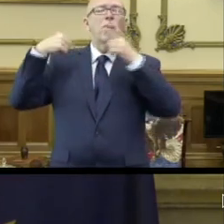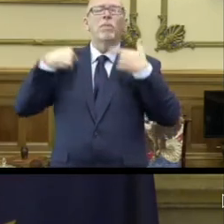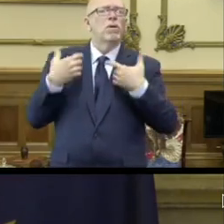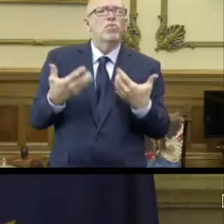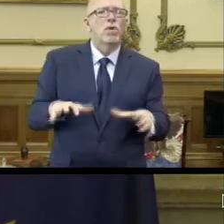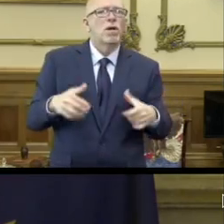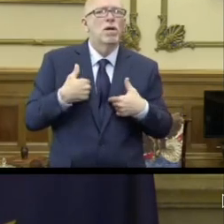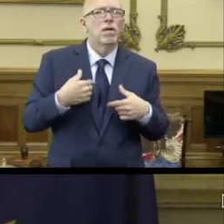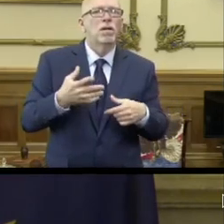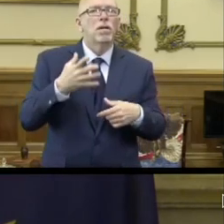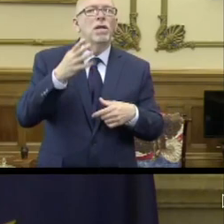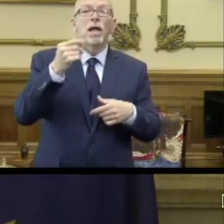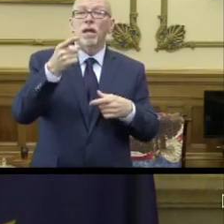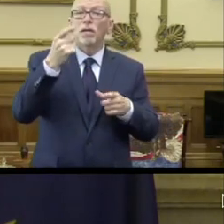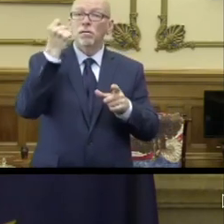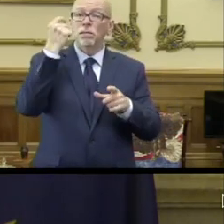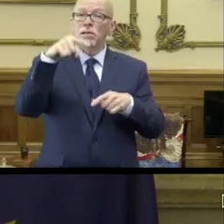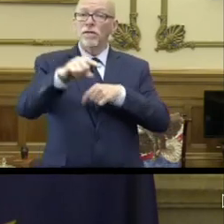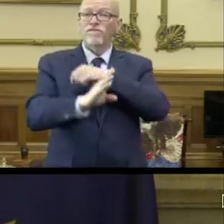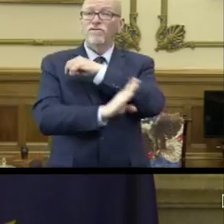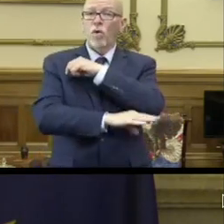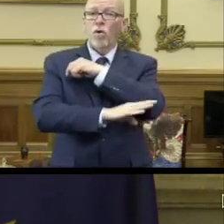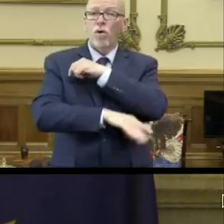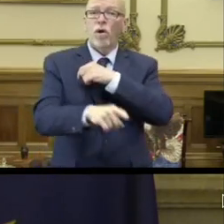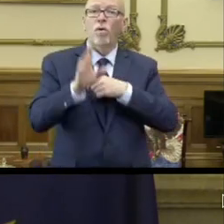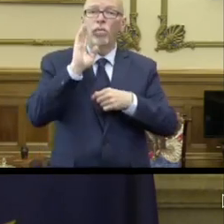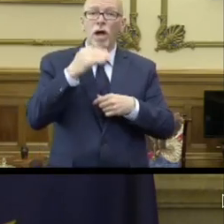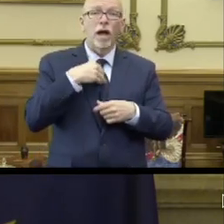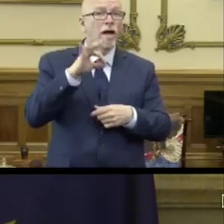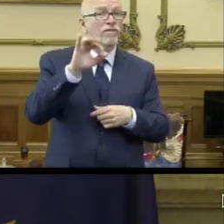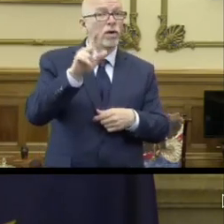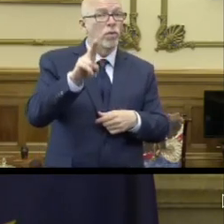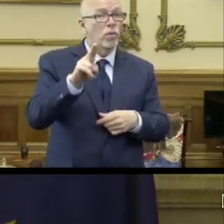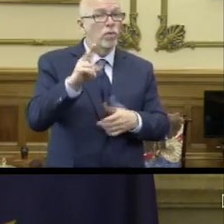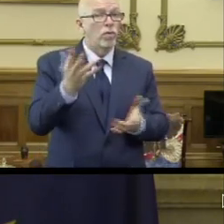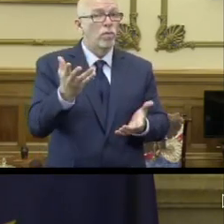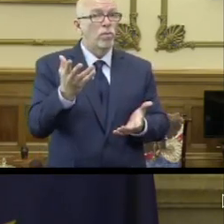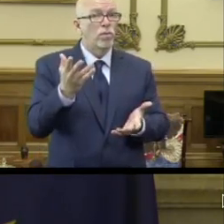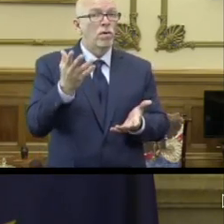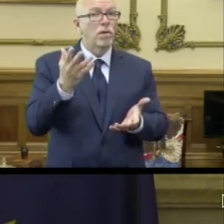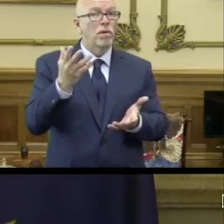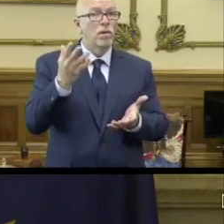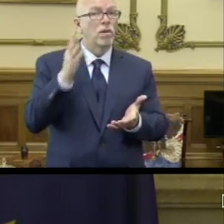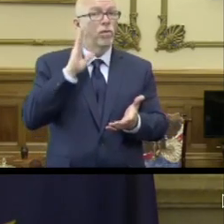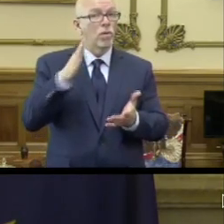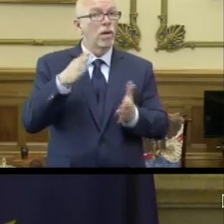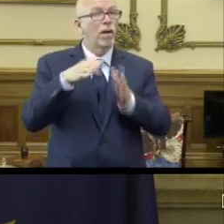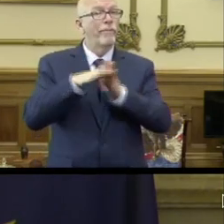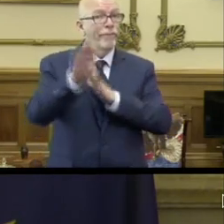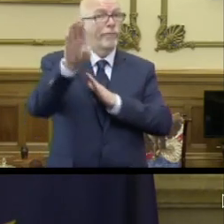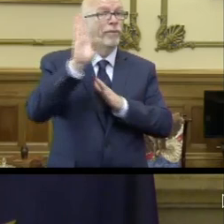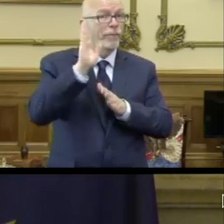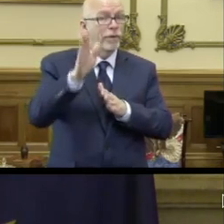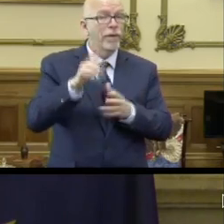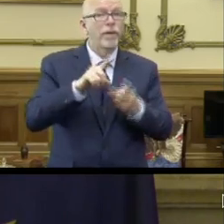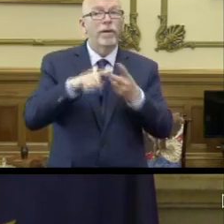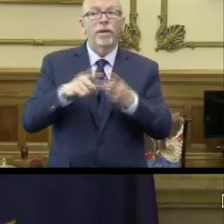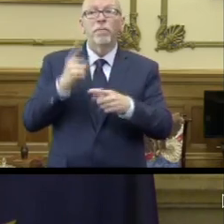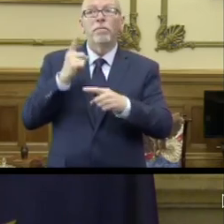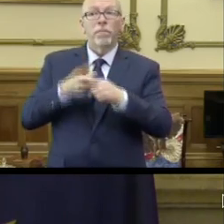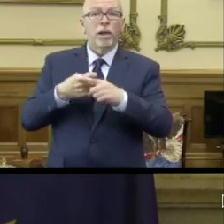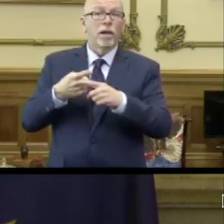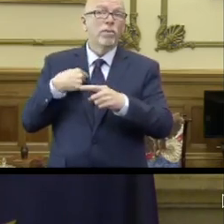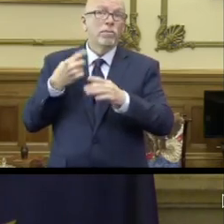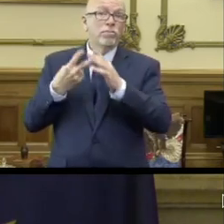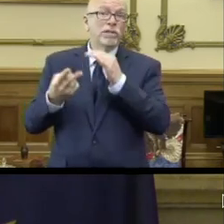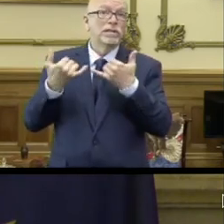factoring in that come fall, we're going to have a flu that's starting to heighten. And we'll still have, as some predict,